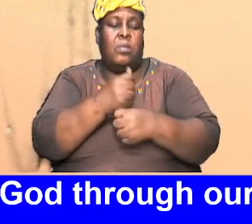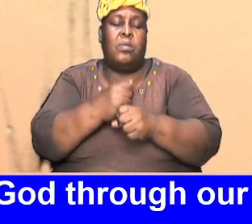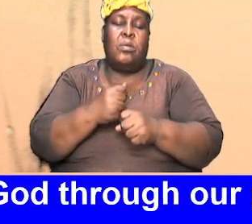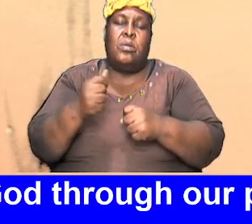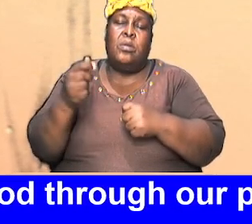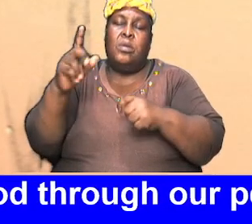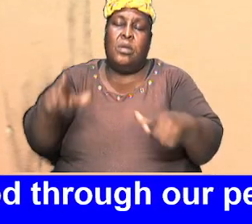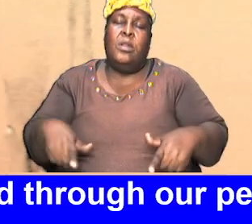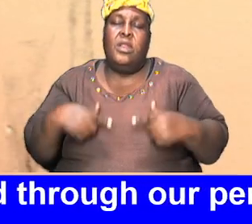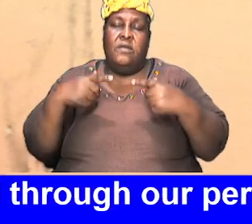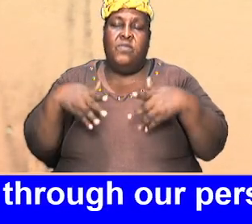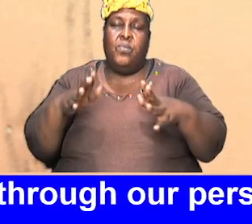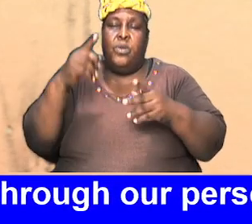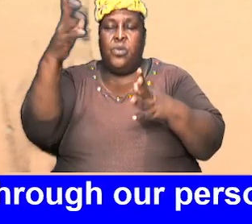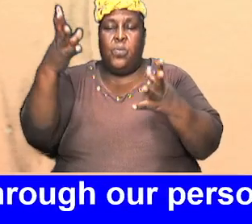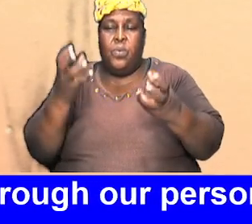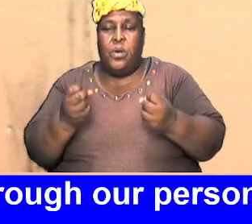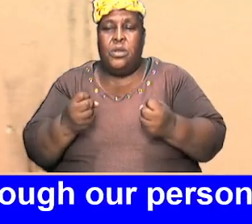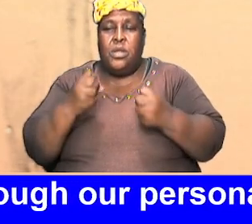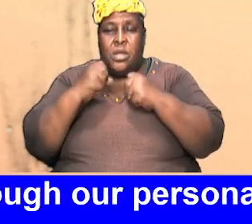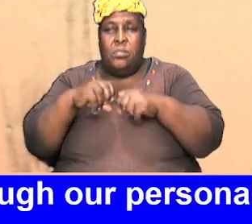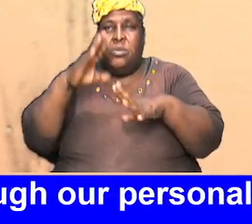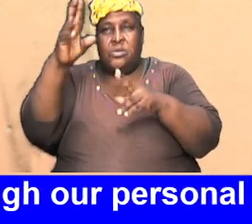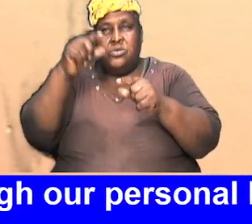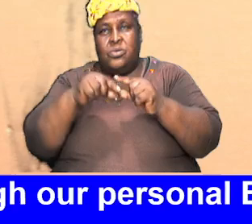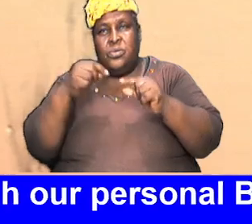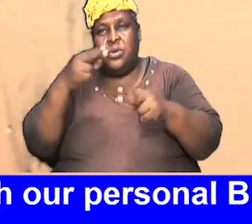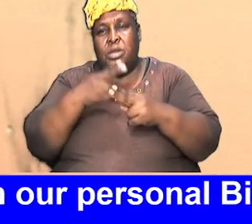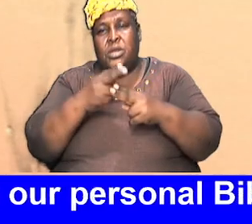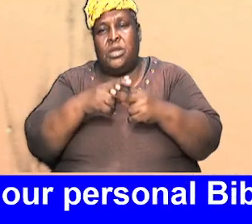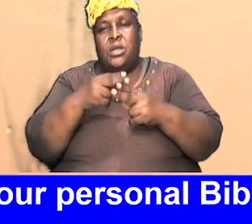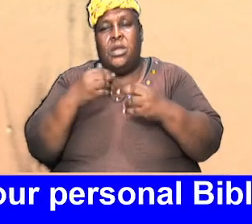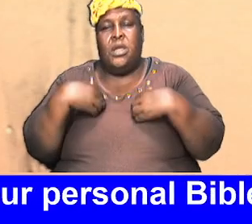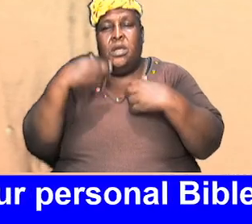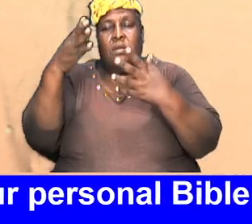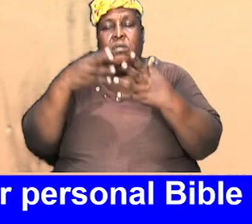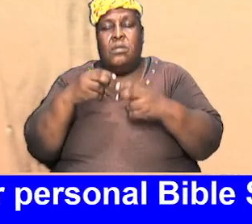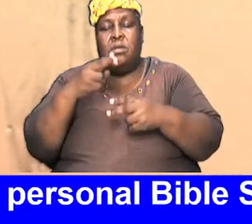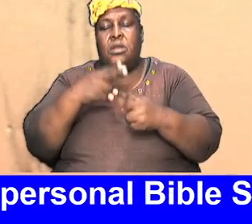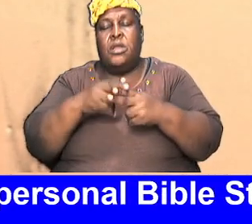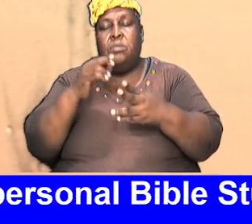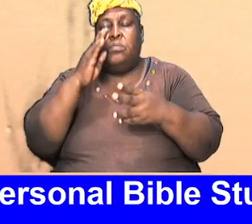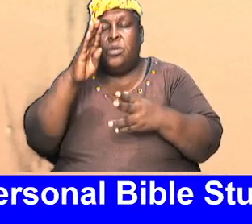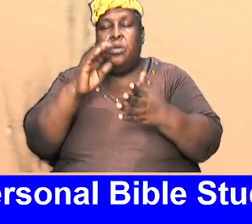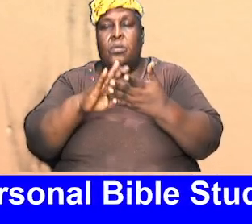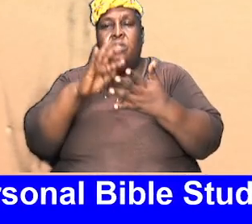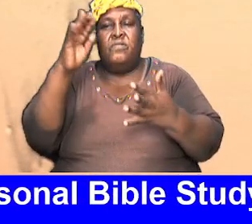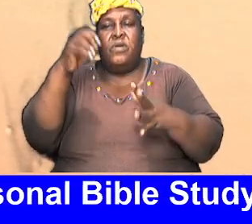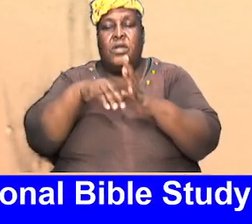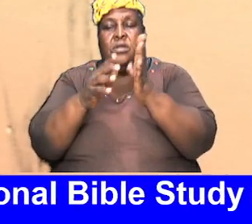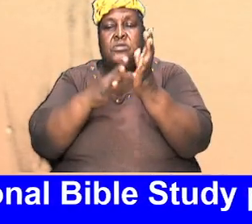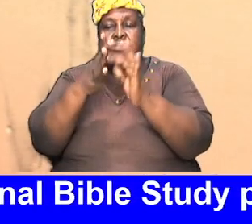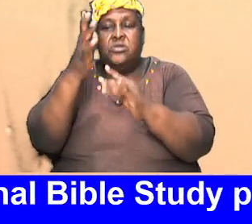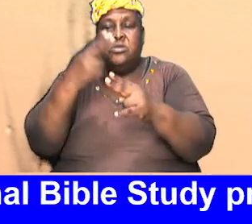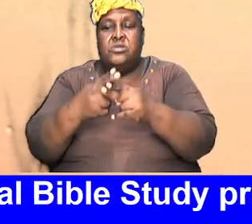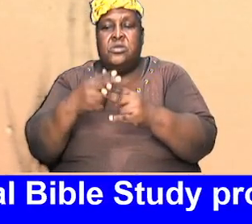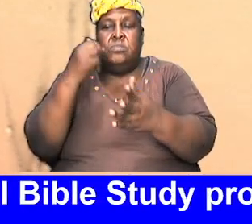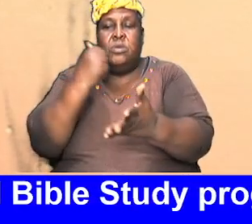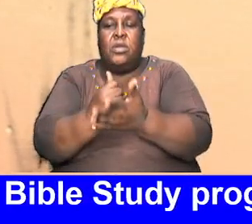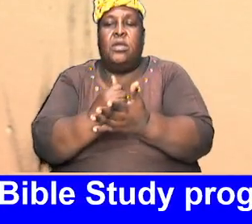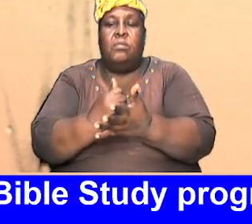want us to live we bless your great name mighty God have your own way let your name be glorified in Jesus name